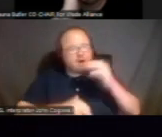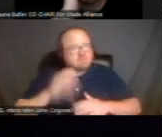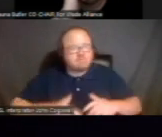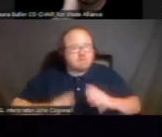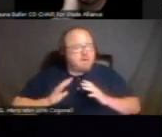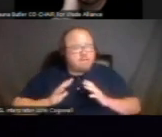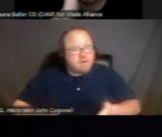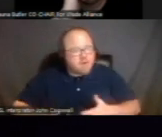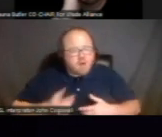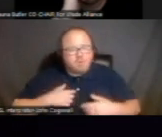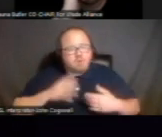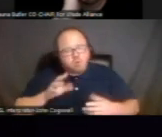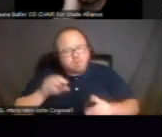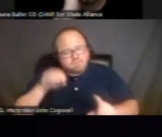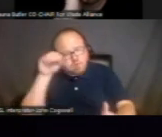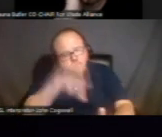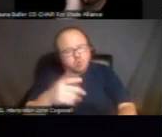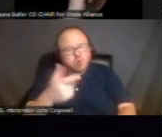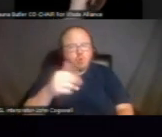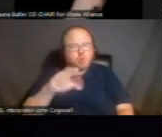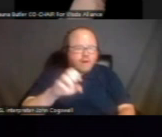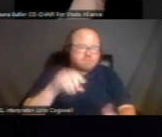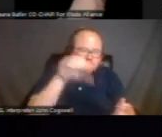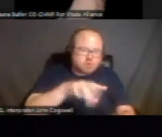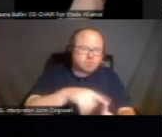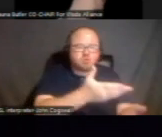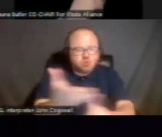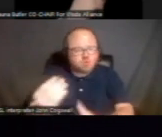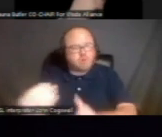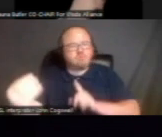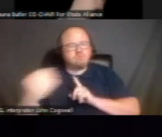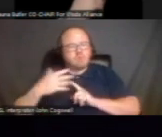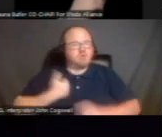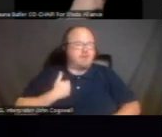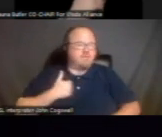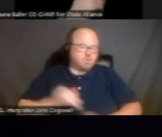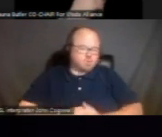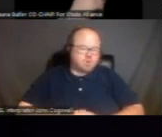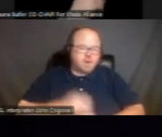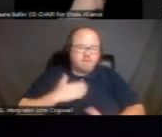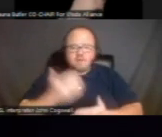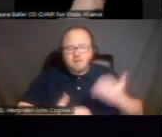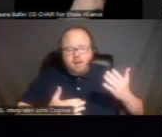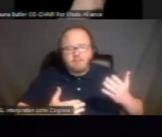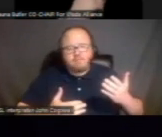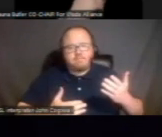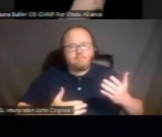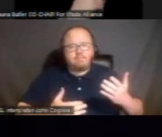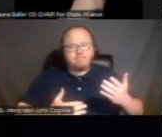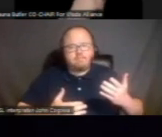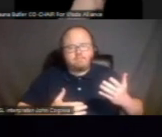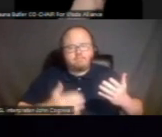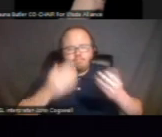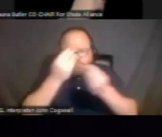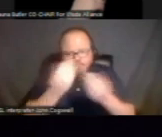okay. We extend grace to others and we extend it to ourselves also. So to put some teeth into this land acknowledgement,